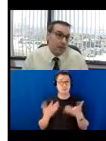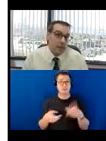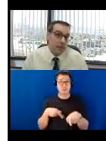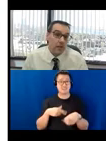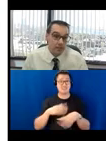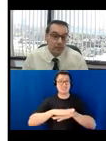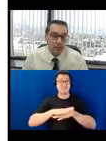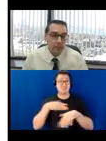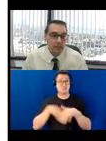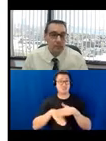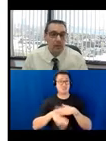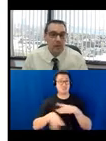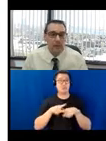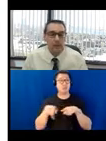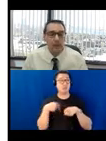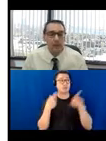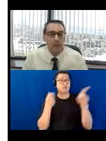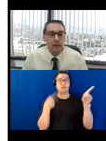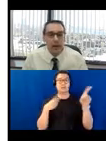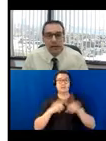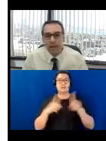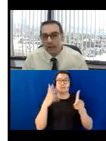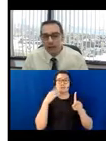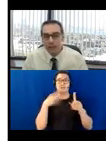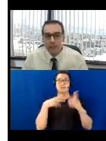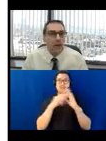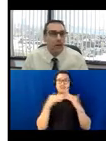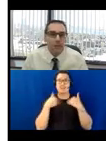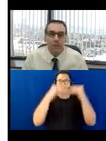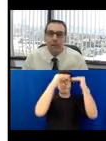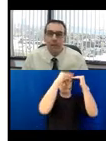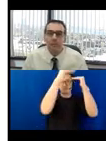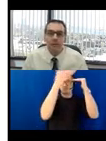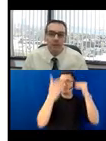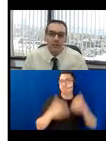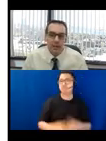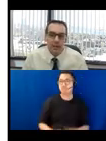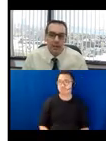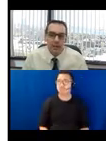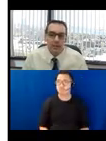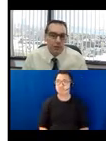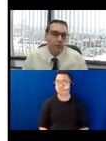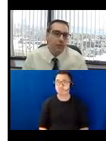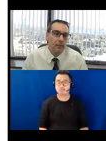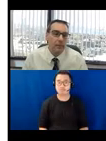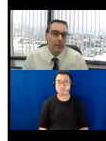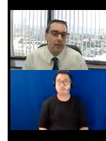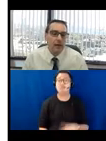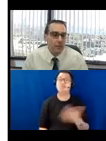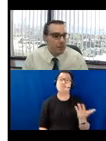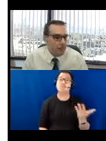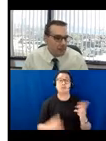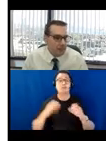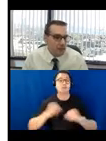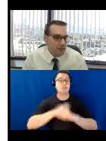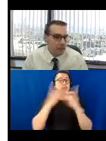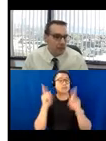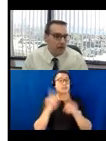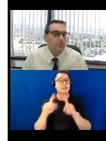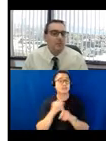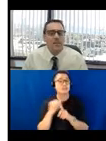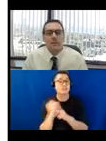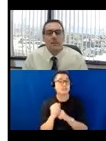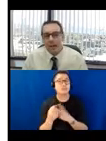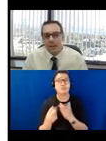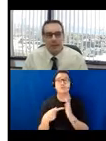also provided under cover in the parklet. And, you know, there might be, in various scenarios, there could be other things or other